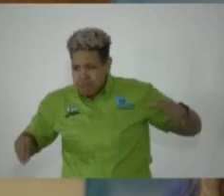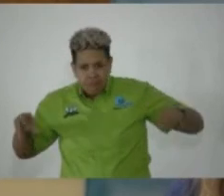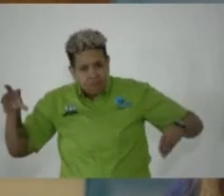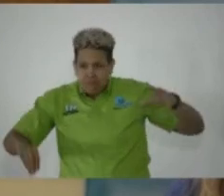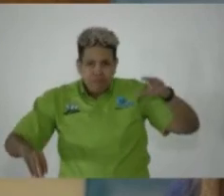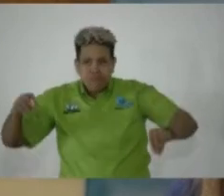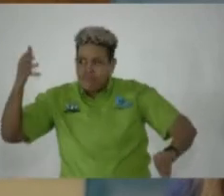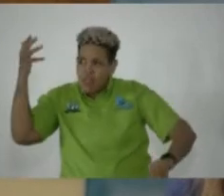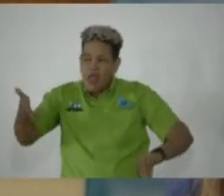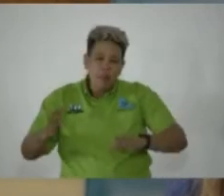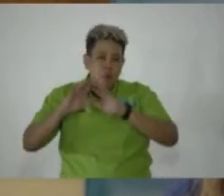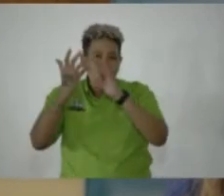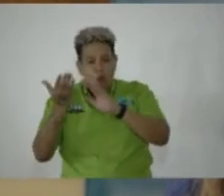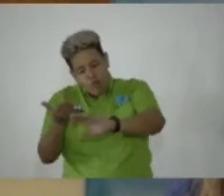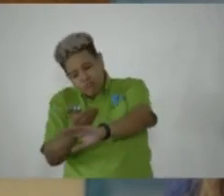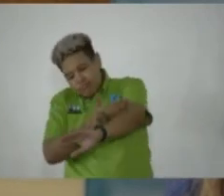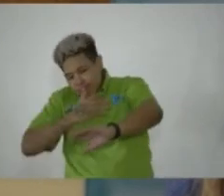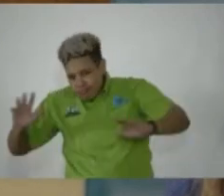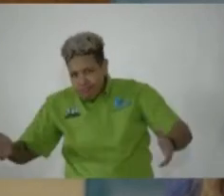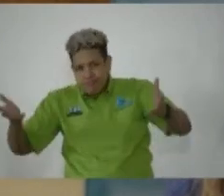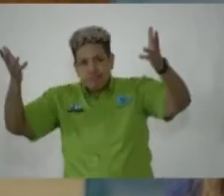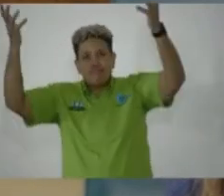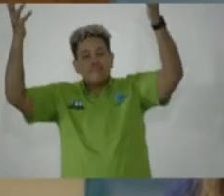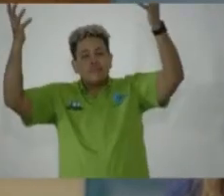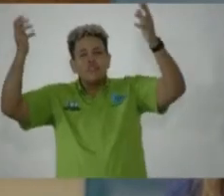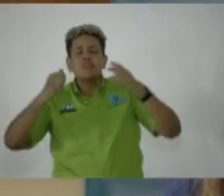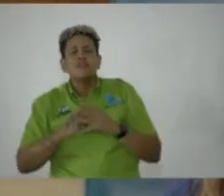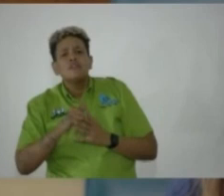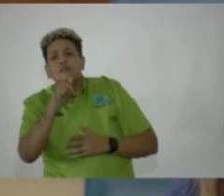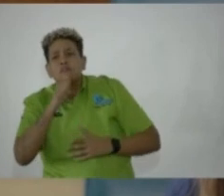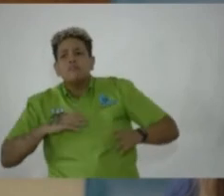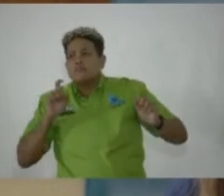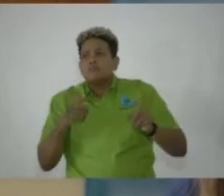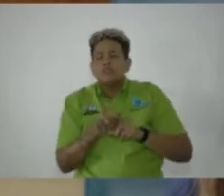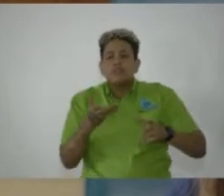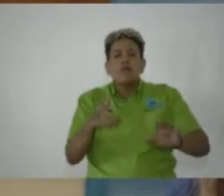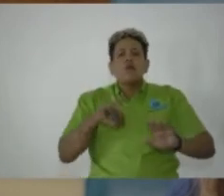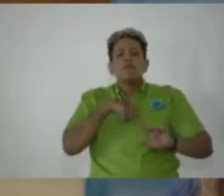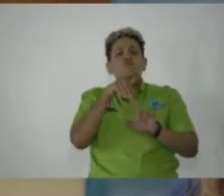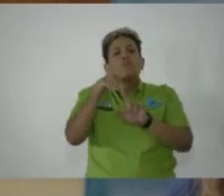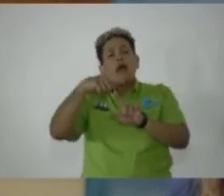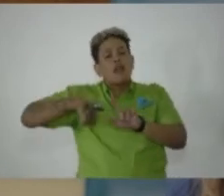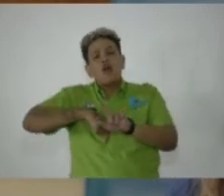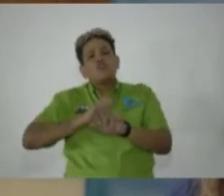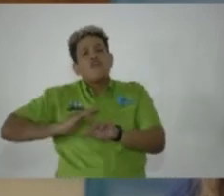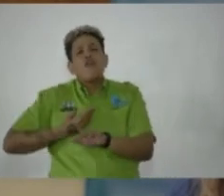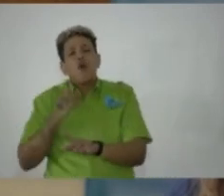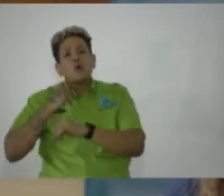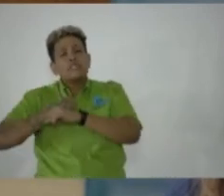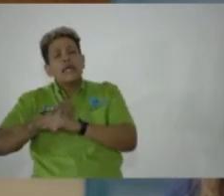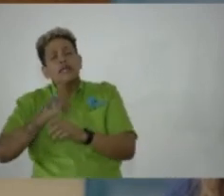in advancing the welfare of the whole human race. Madam Speaker, allow me to remind us of our sacred